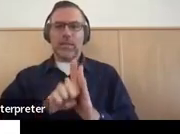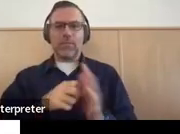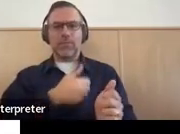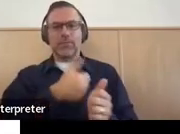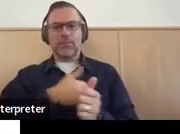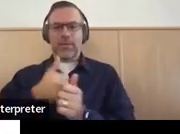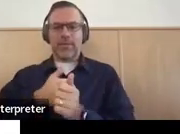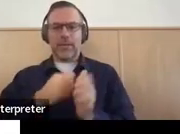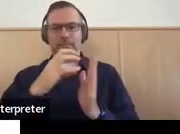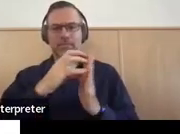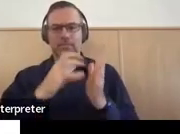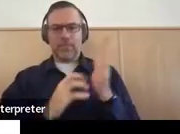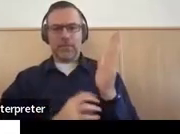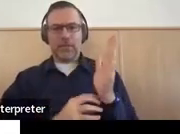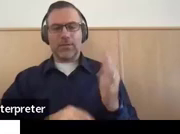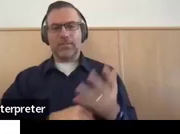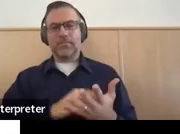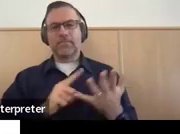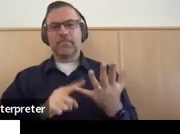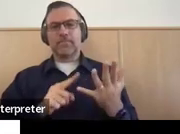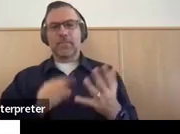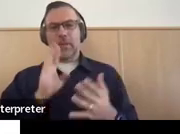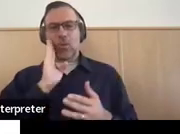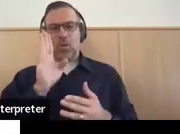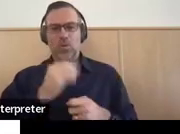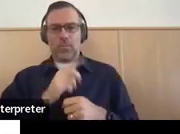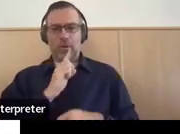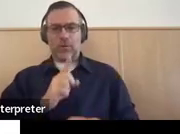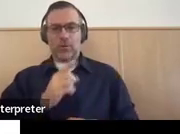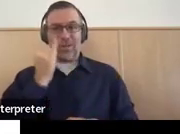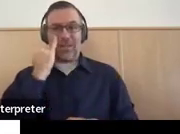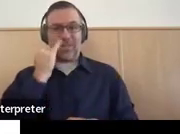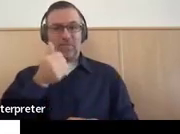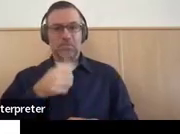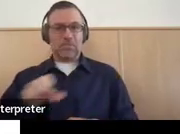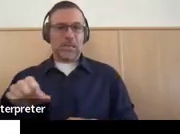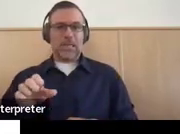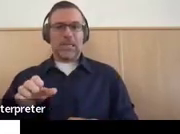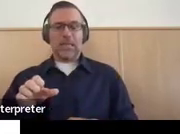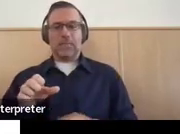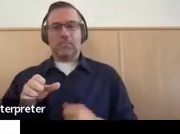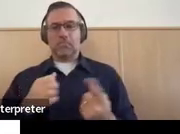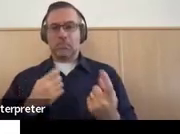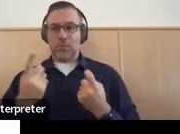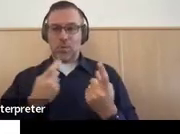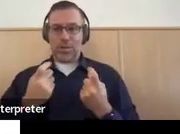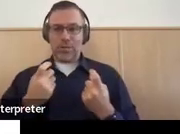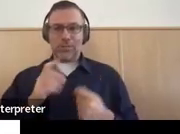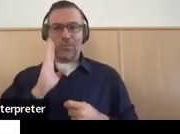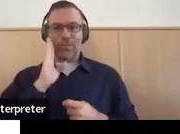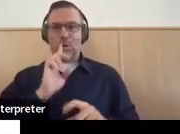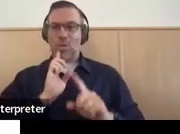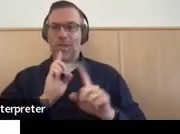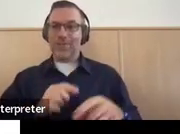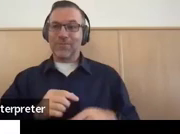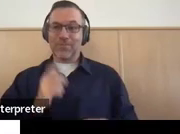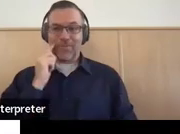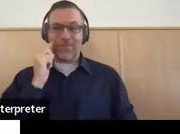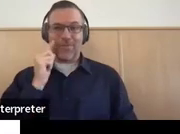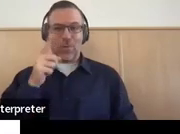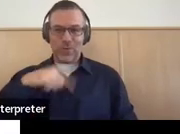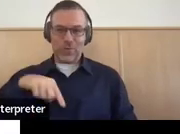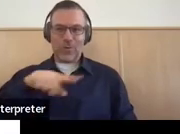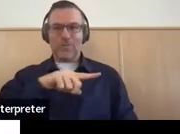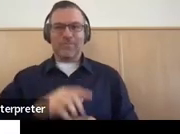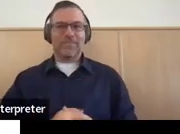transition plan. And we'll make sure that if you have any questions, that we will get them answered. So